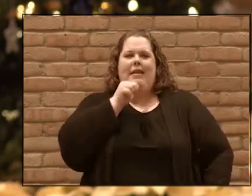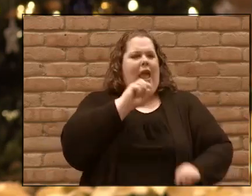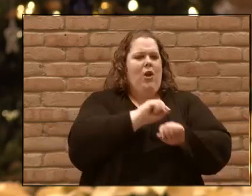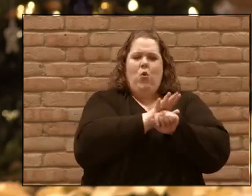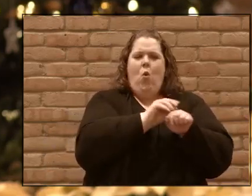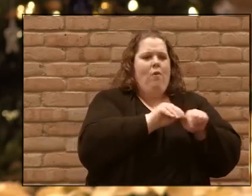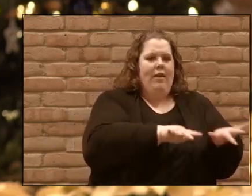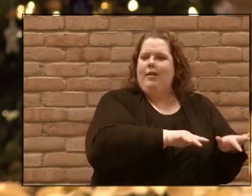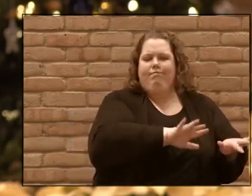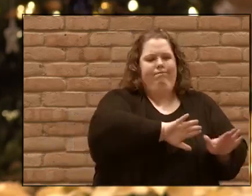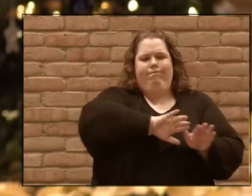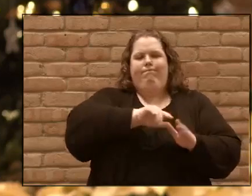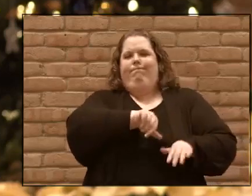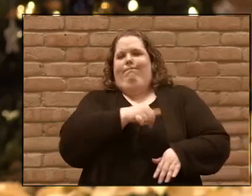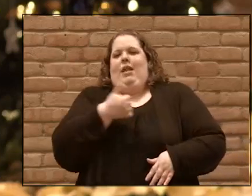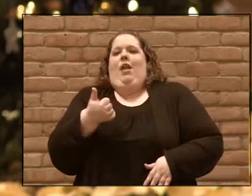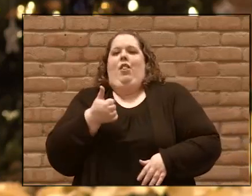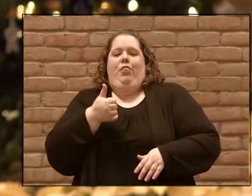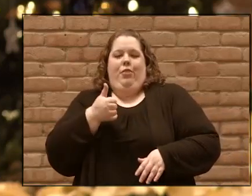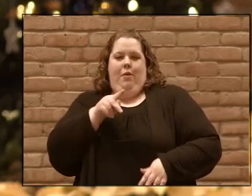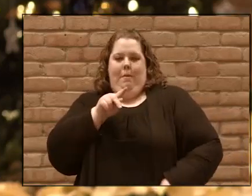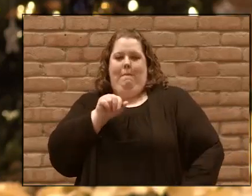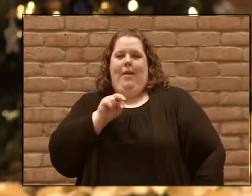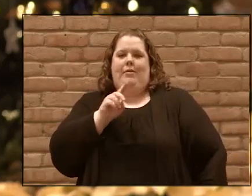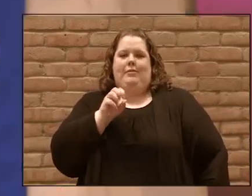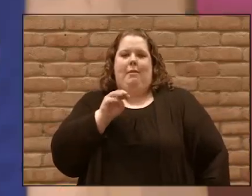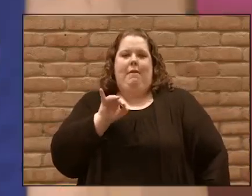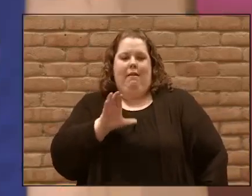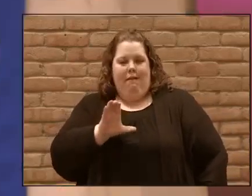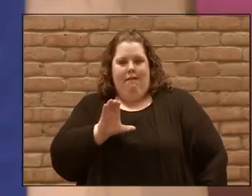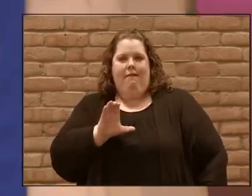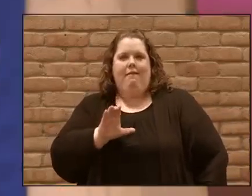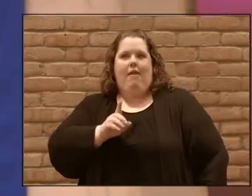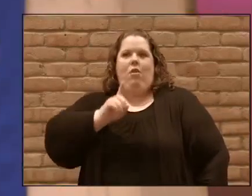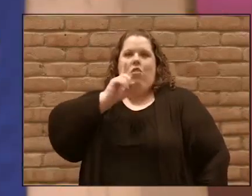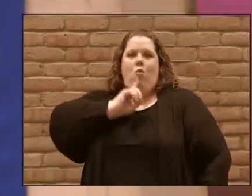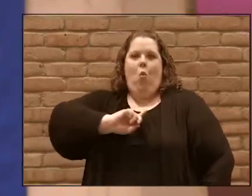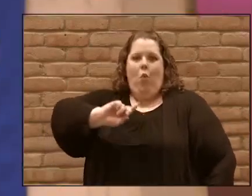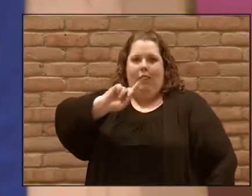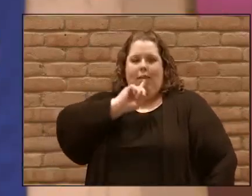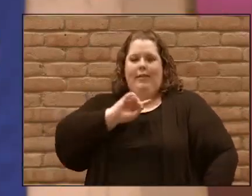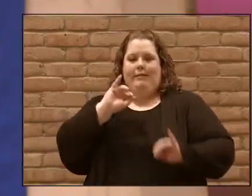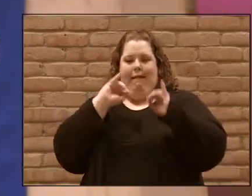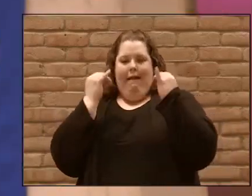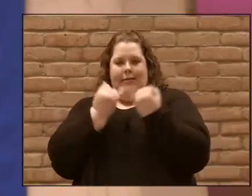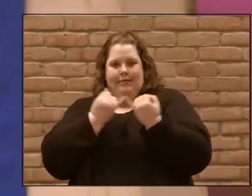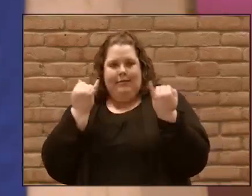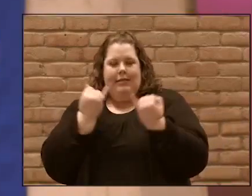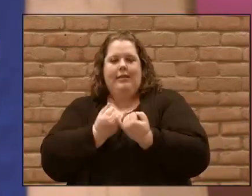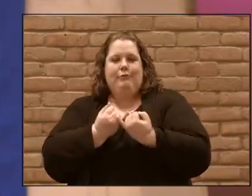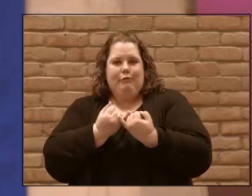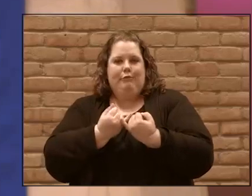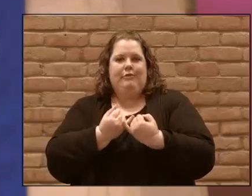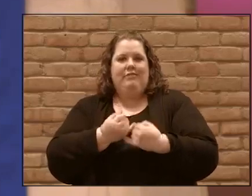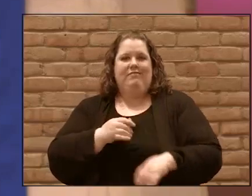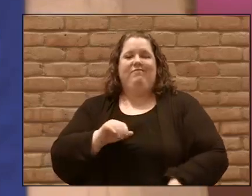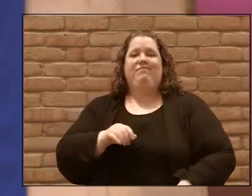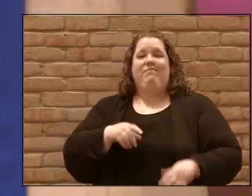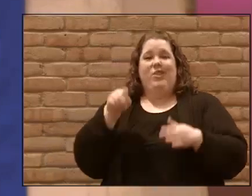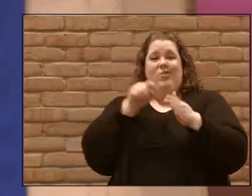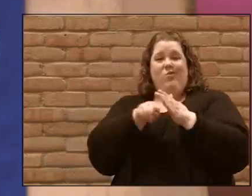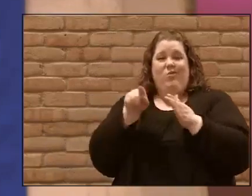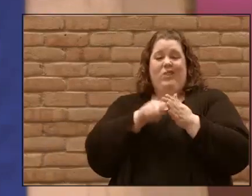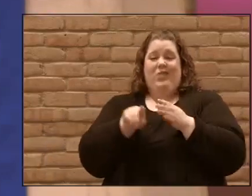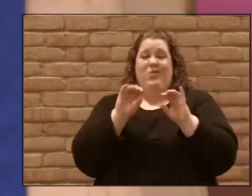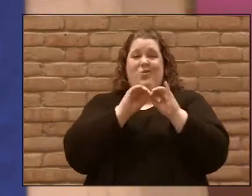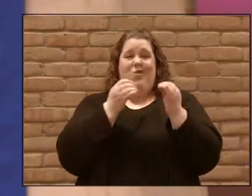the pandemic of loneliness and isolation. A Barna Research just recently came out with some numbers that said more than